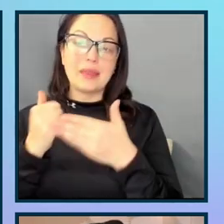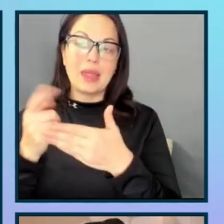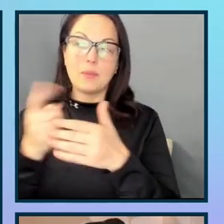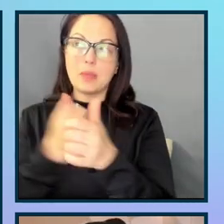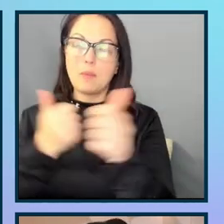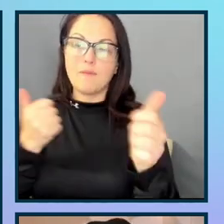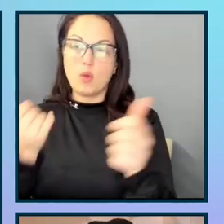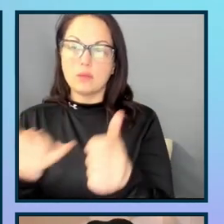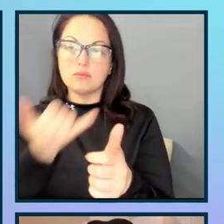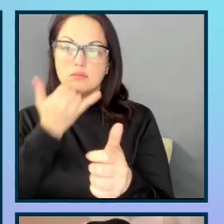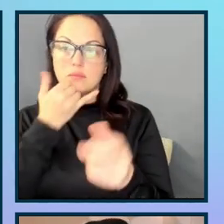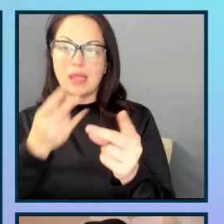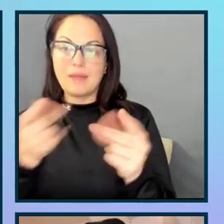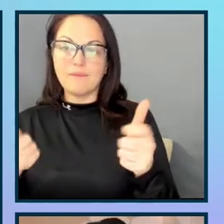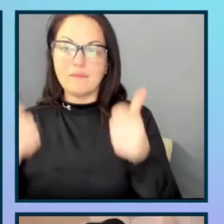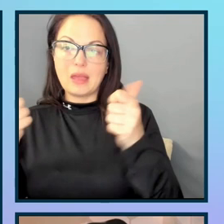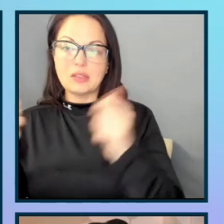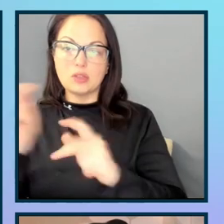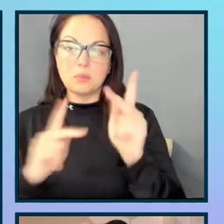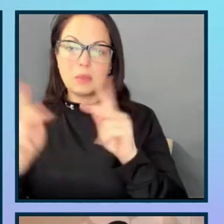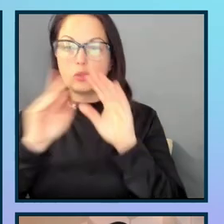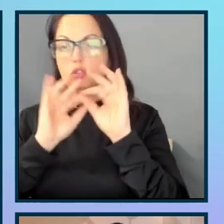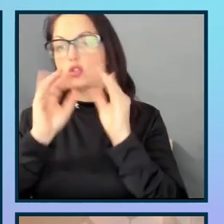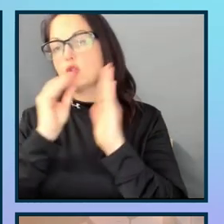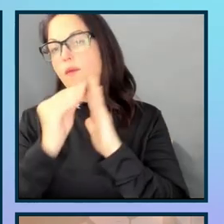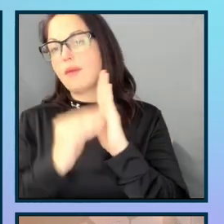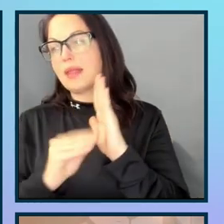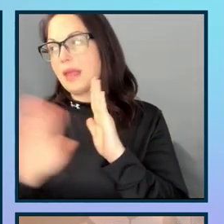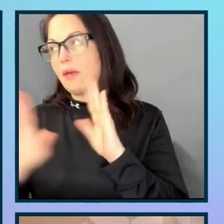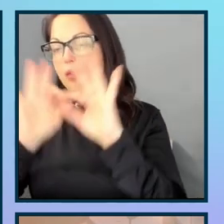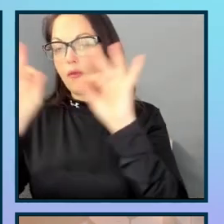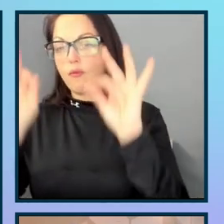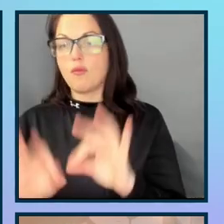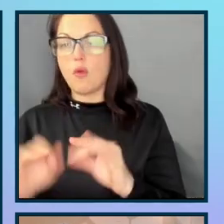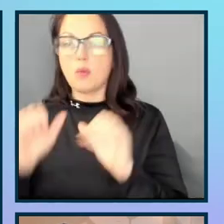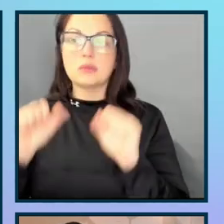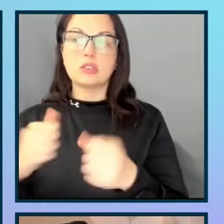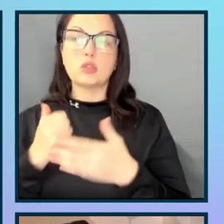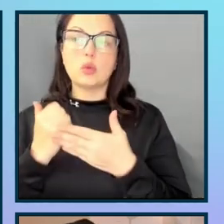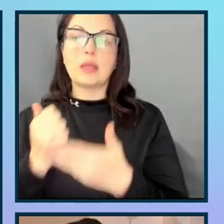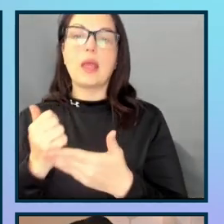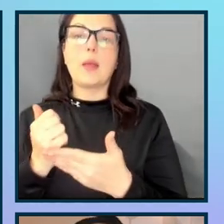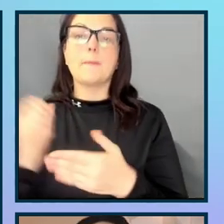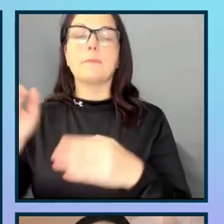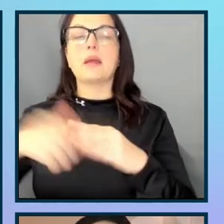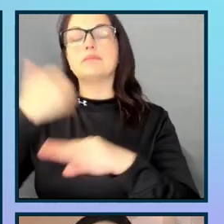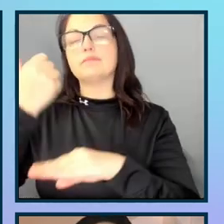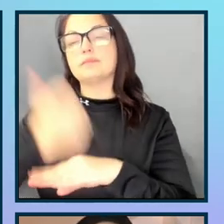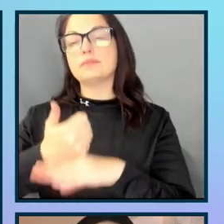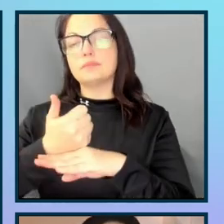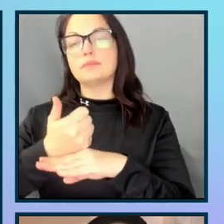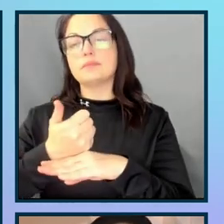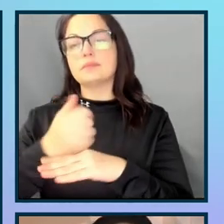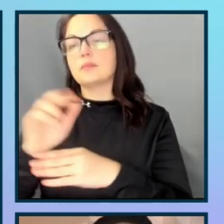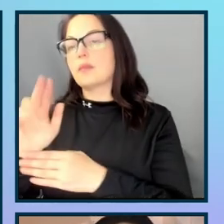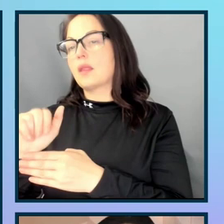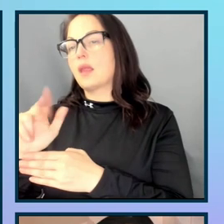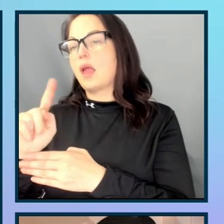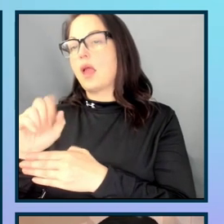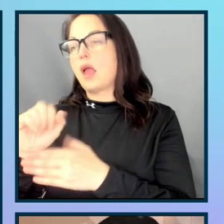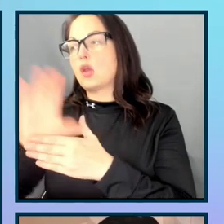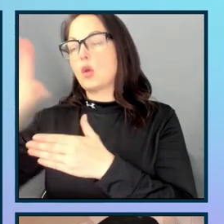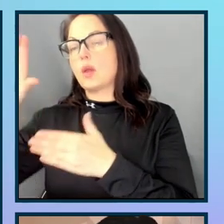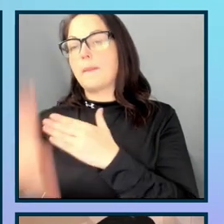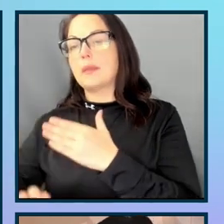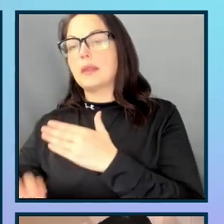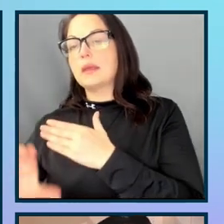errors by making it faster for people to fill out their forms. So, you can try... You can help by setting the correct autocomplete attributes to each